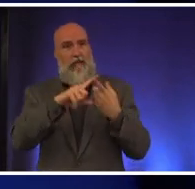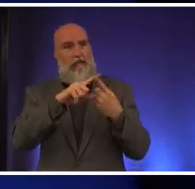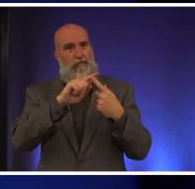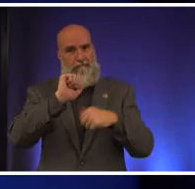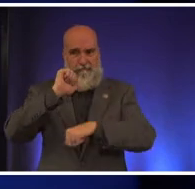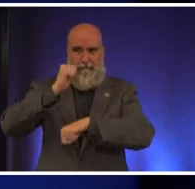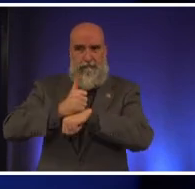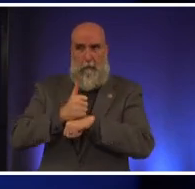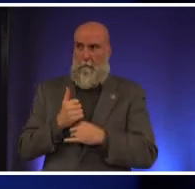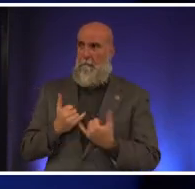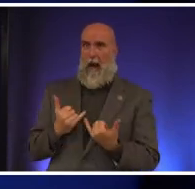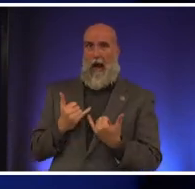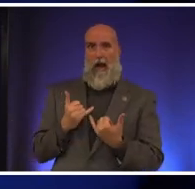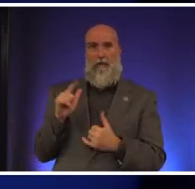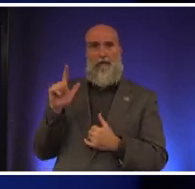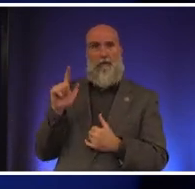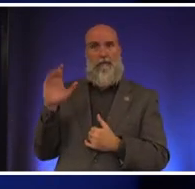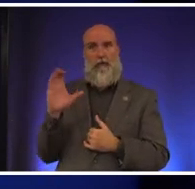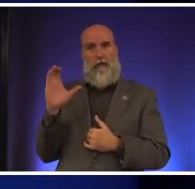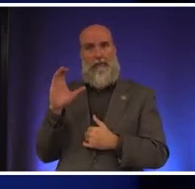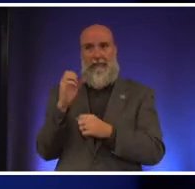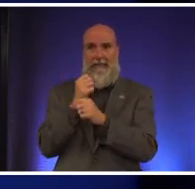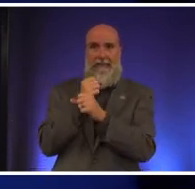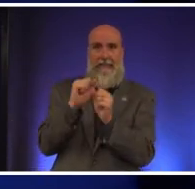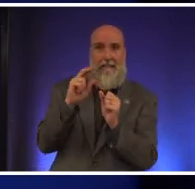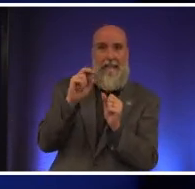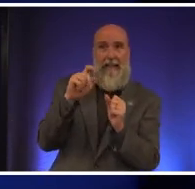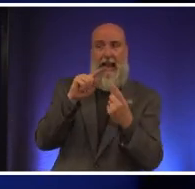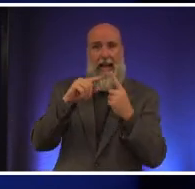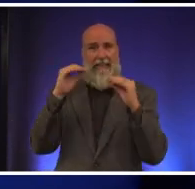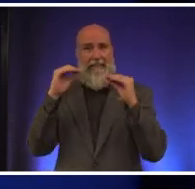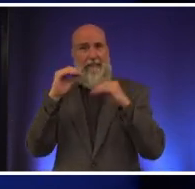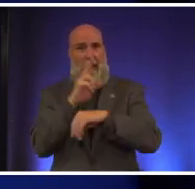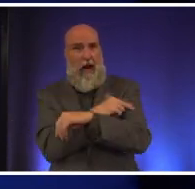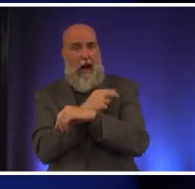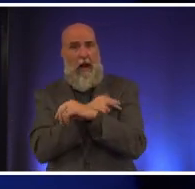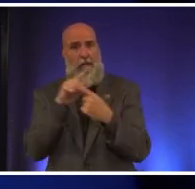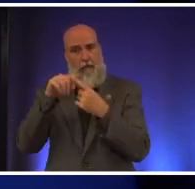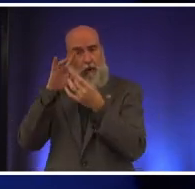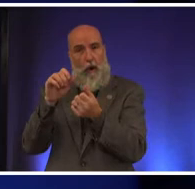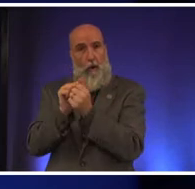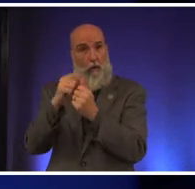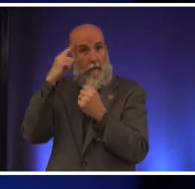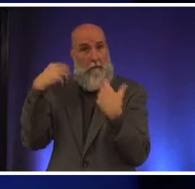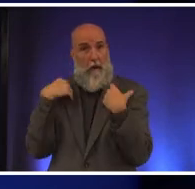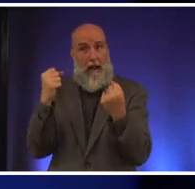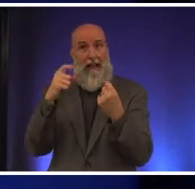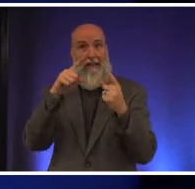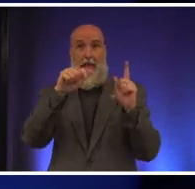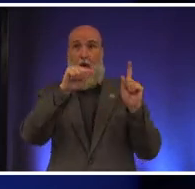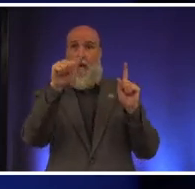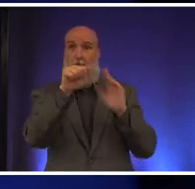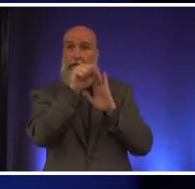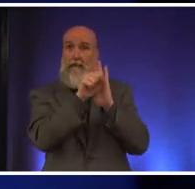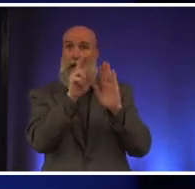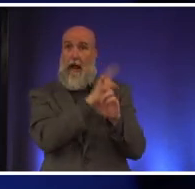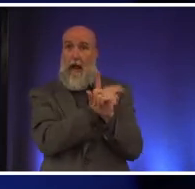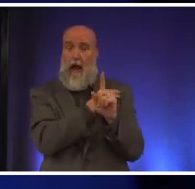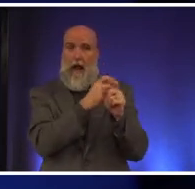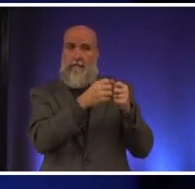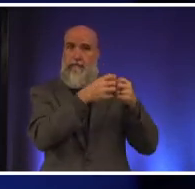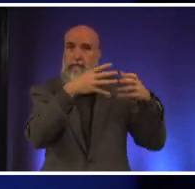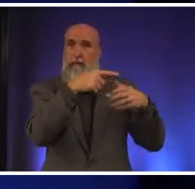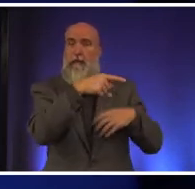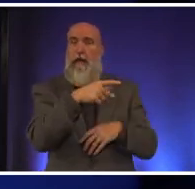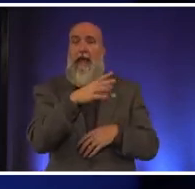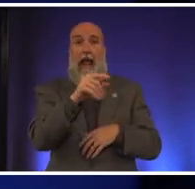21st century safety net and teaching hospital to do what i've done with mental health out at the austin state hospital and the answer the direct answer to your